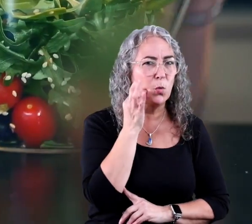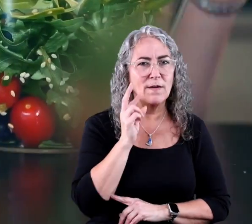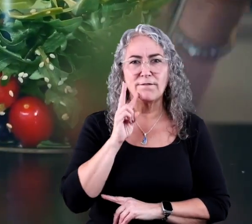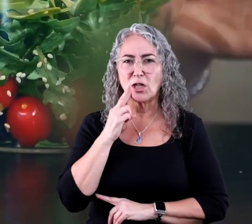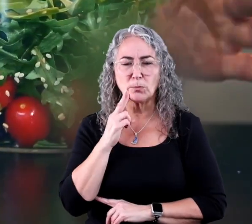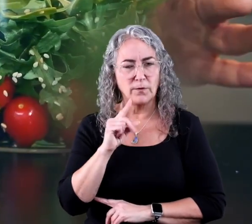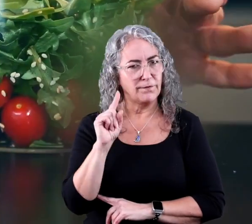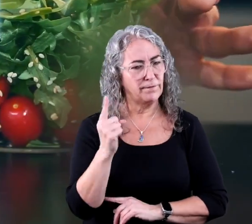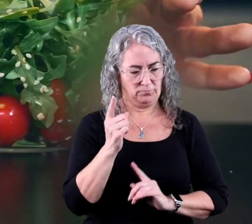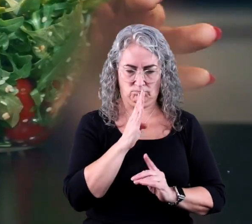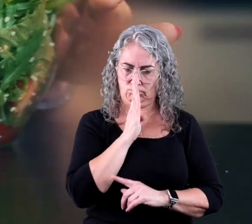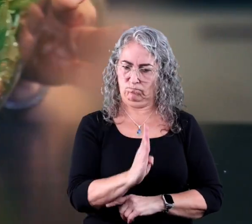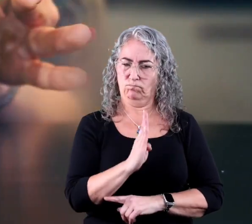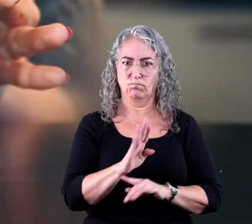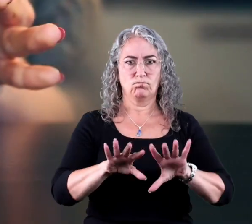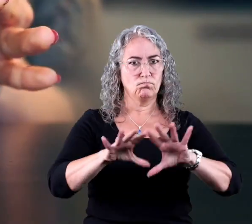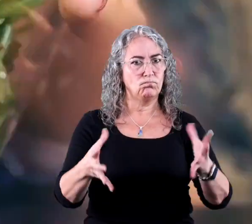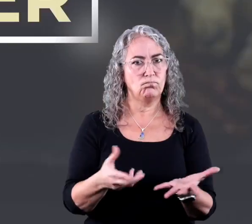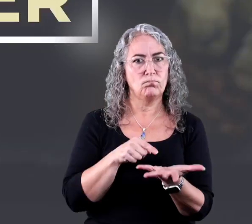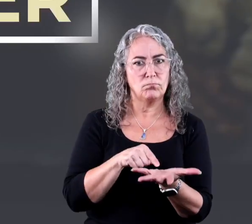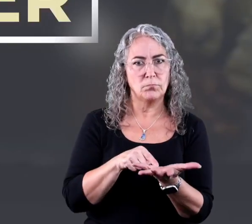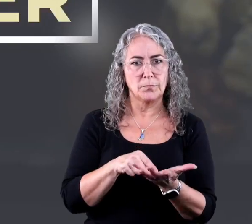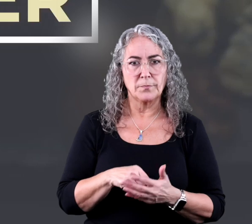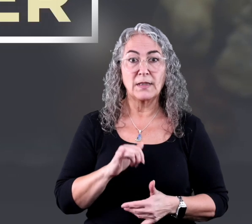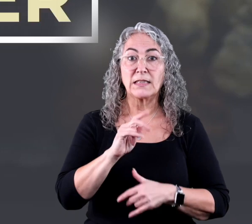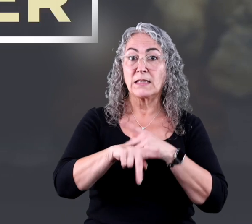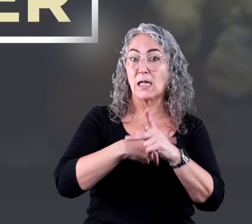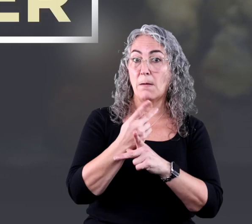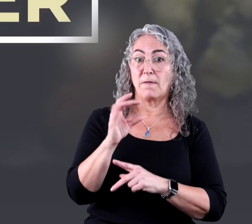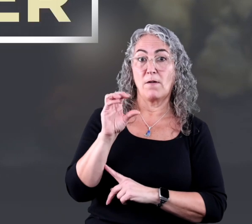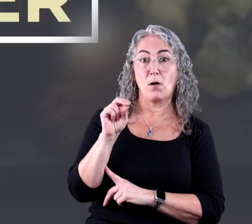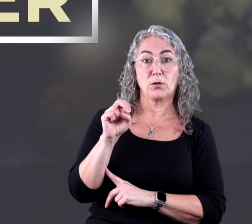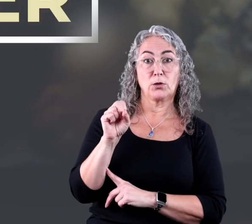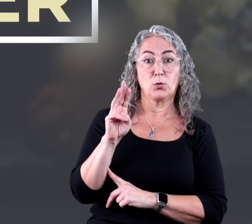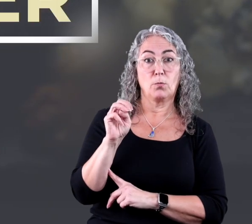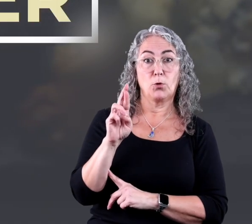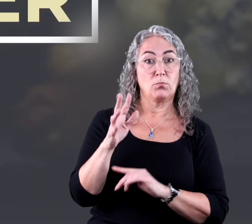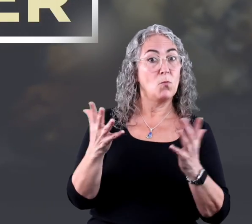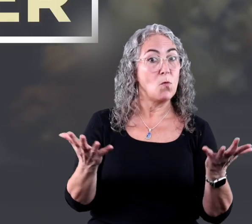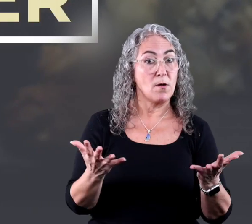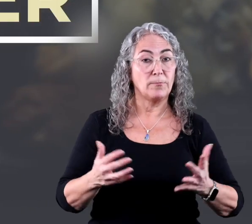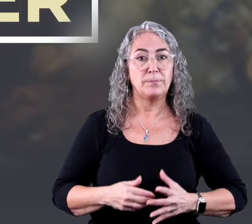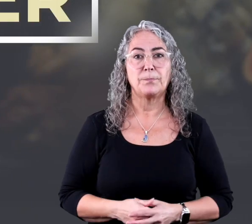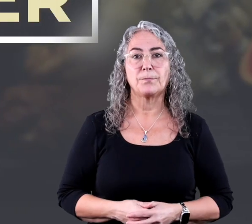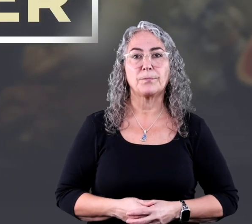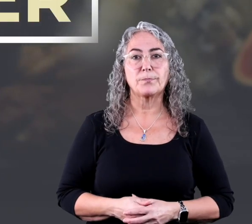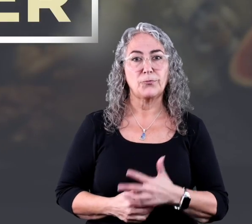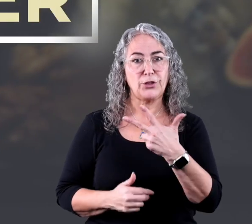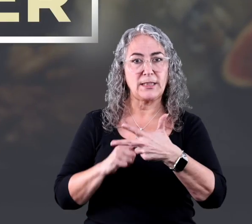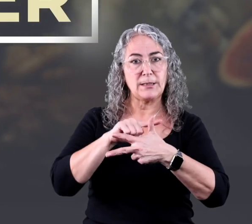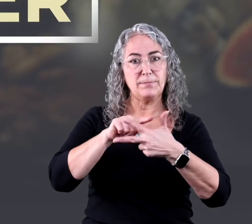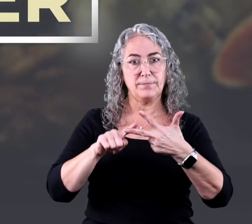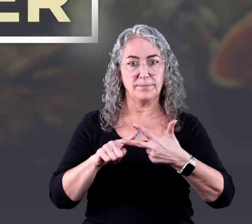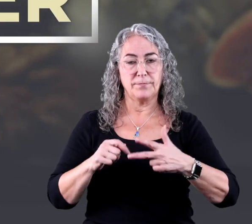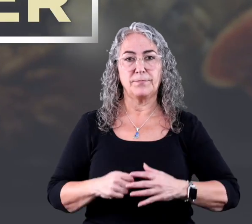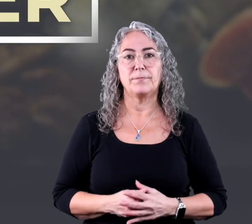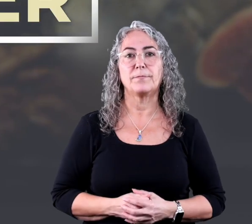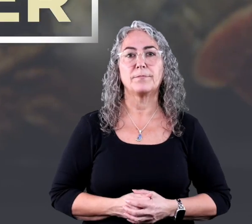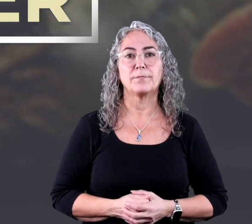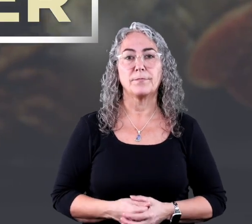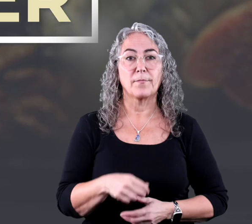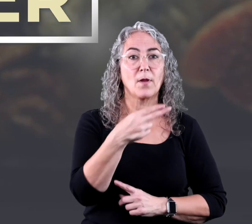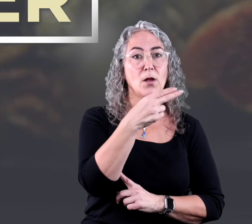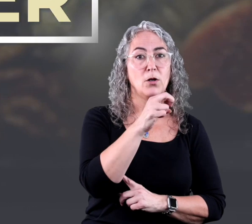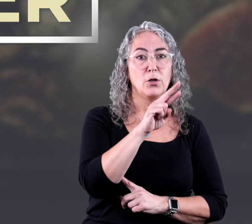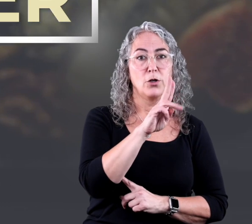fruits and vegetables directly, too. There are different types of consumers. They are grouped by the kinds of food that they